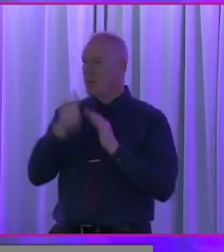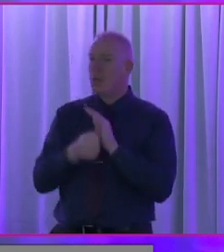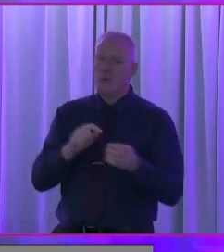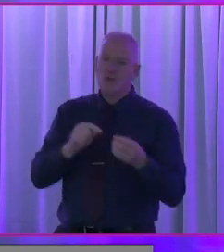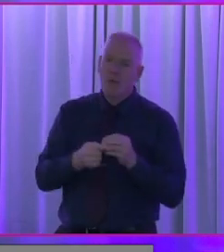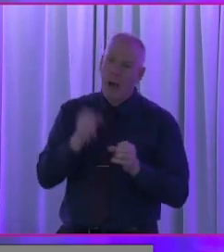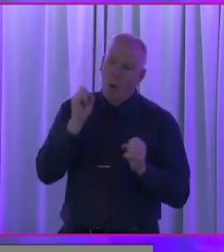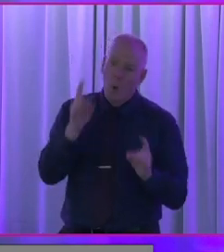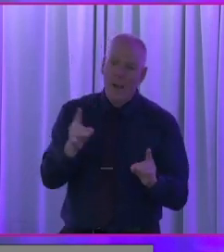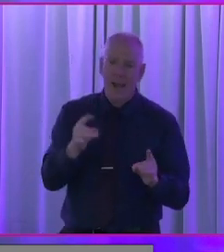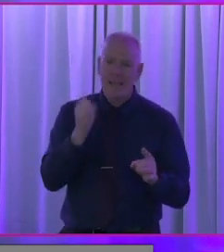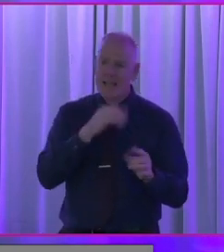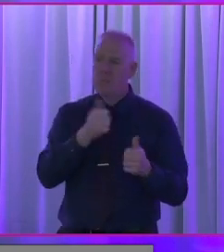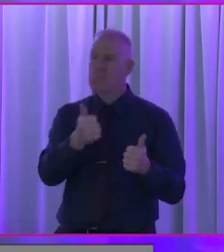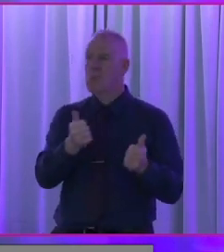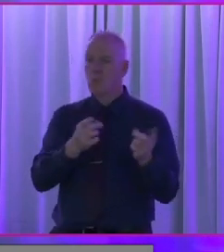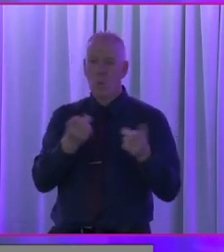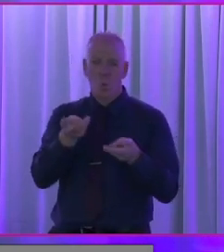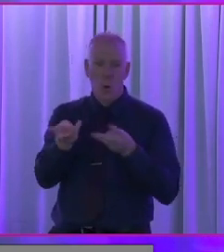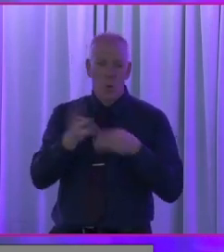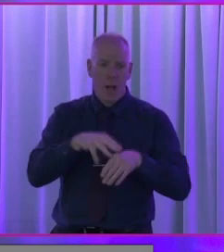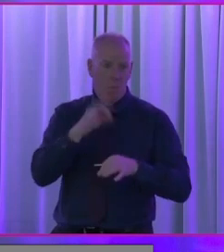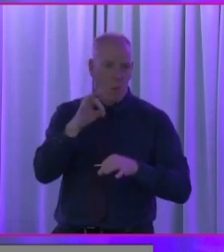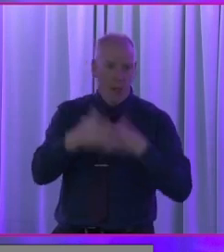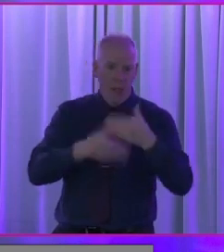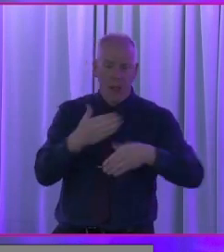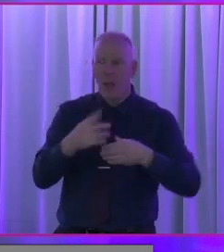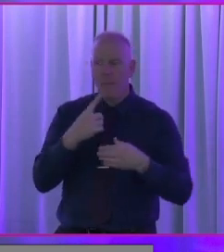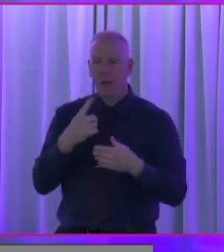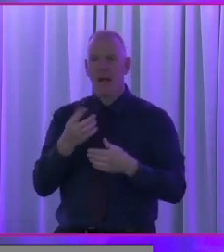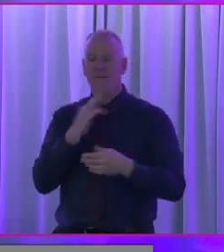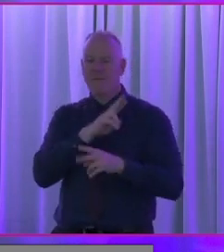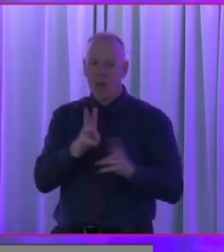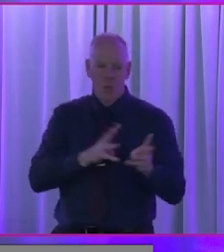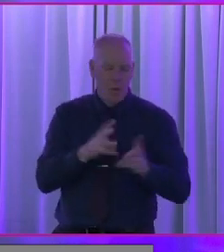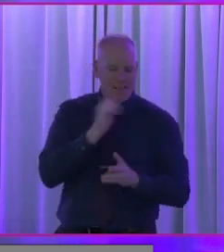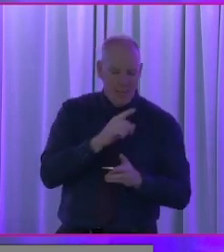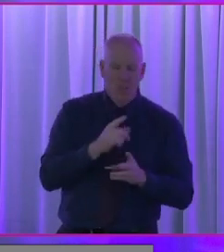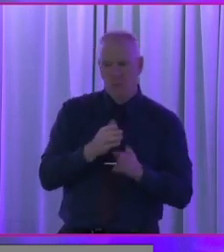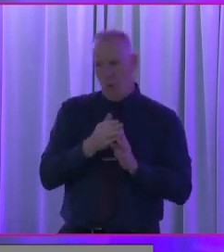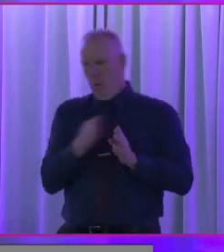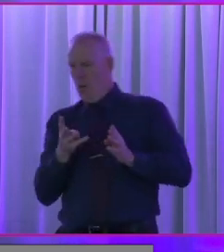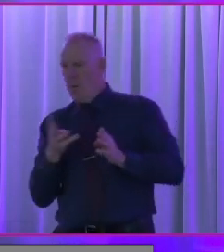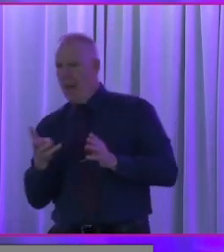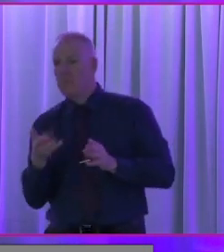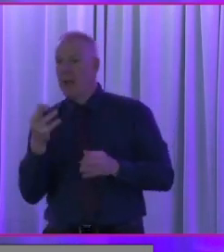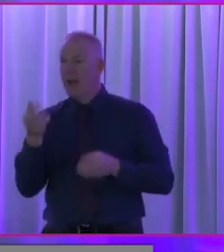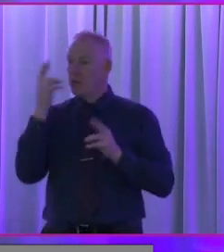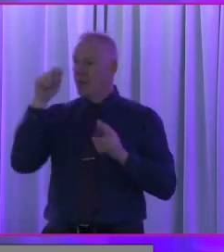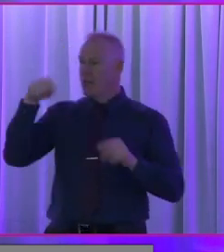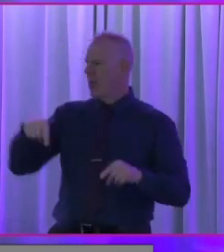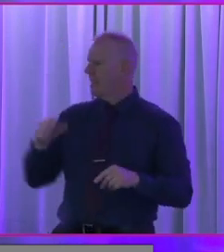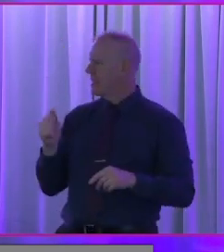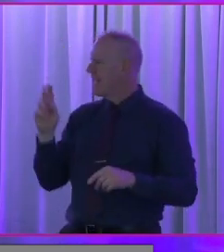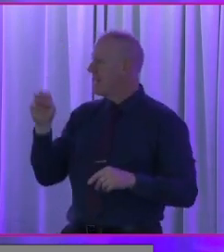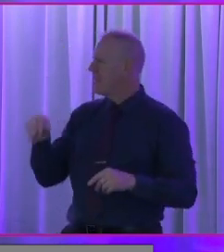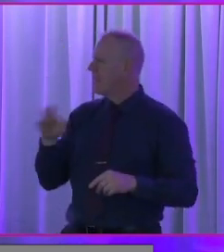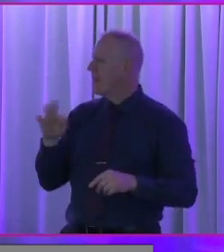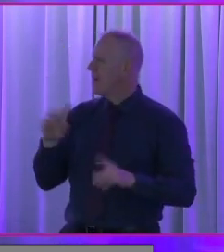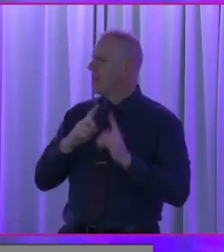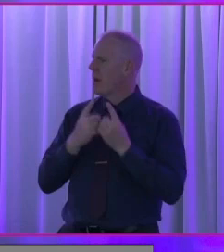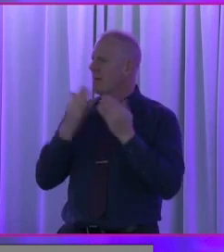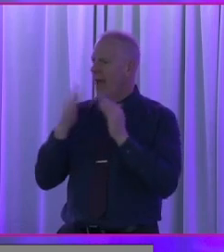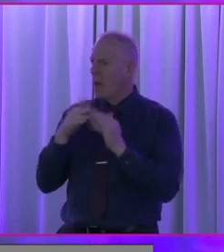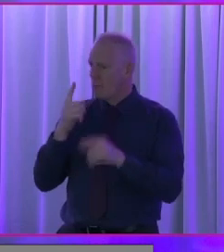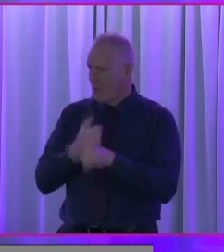If it works, great, let's do it. If not, then let's look at alternatives. And I know that there is a representative, Stephen is here from the Department of Housing